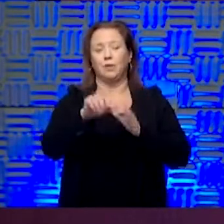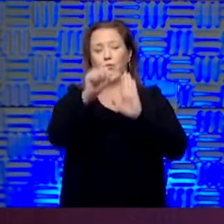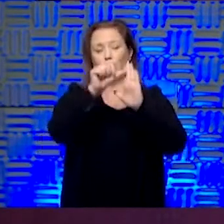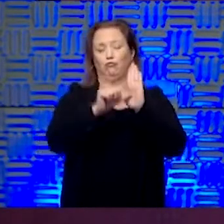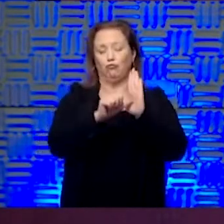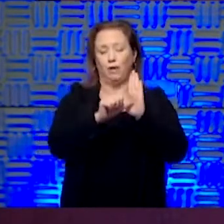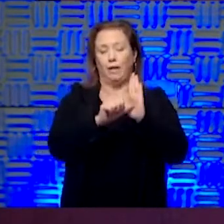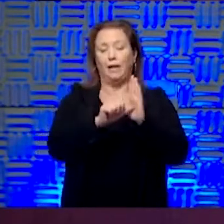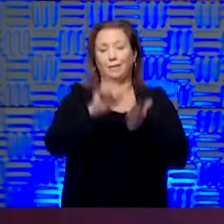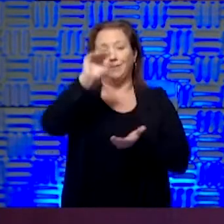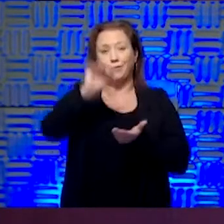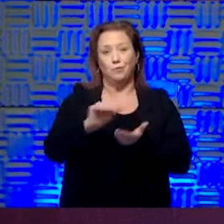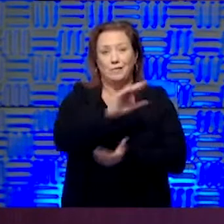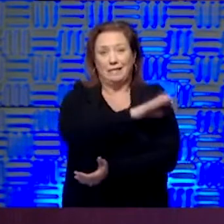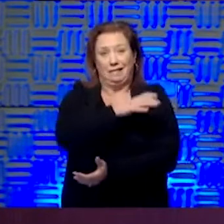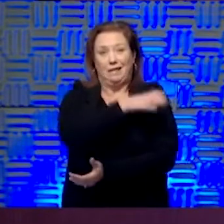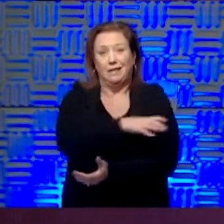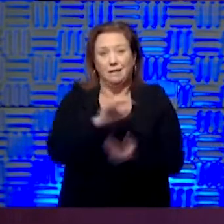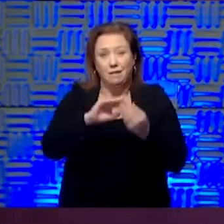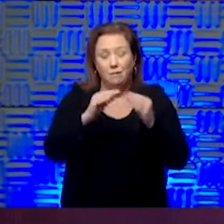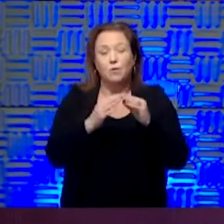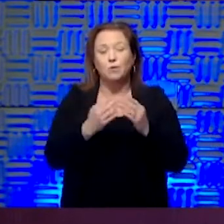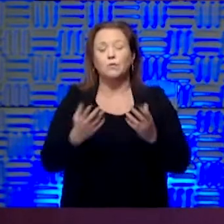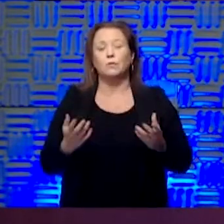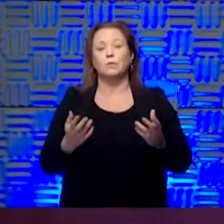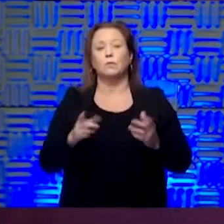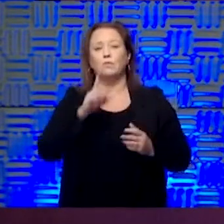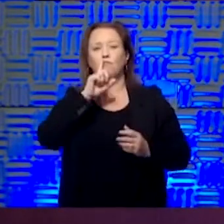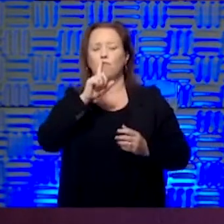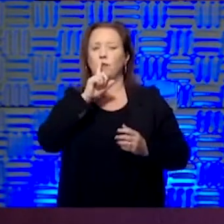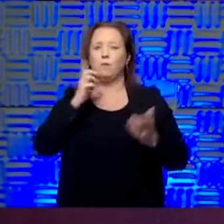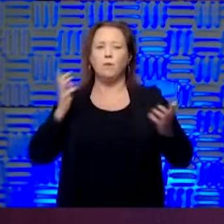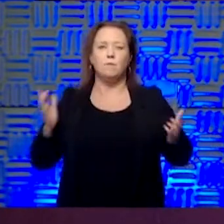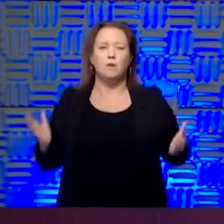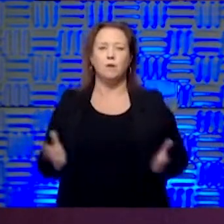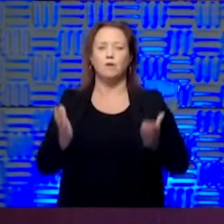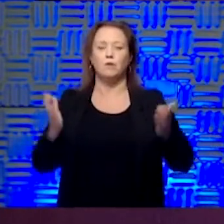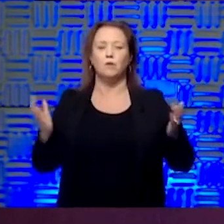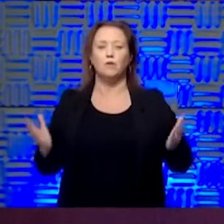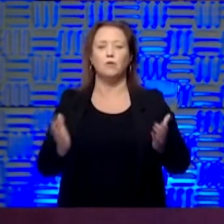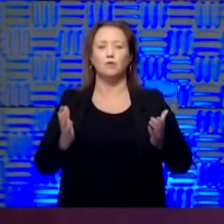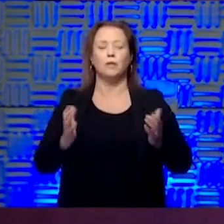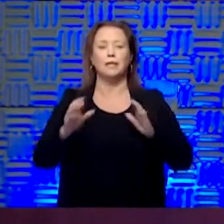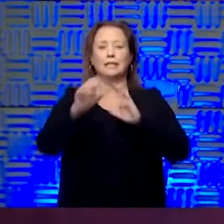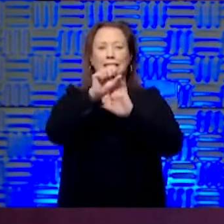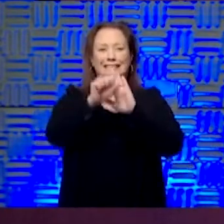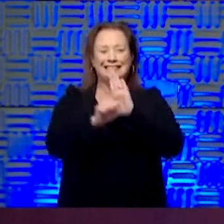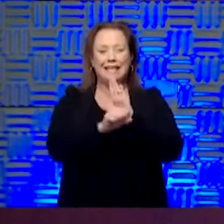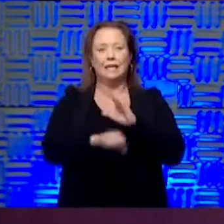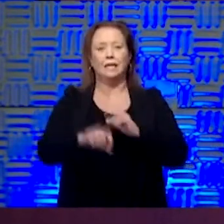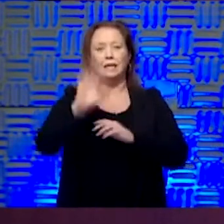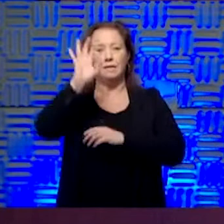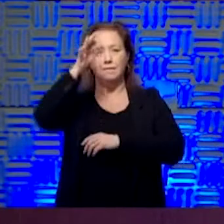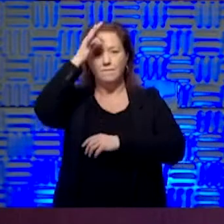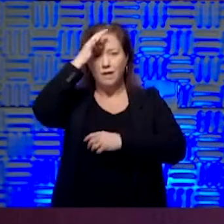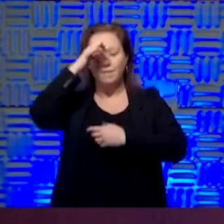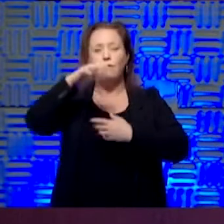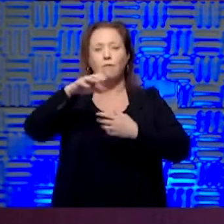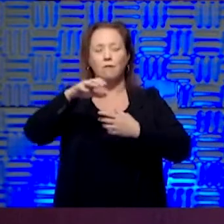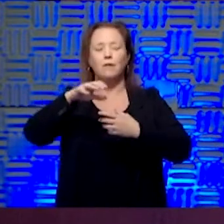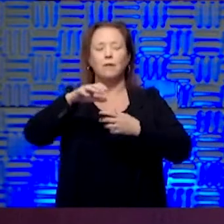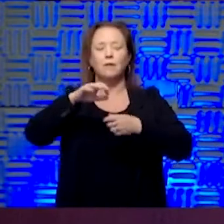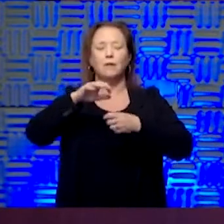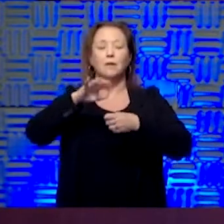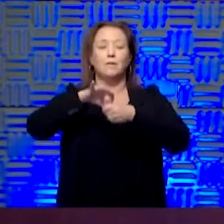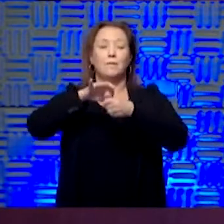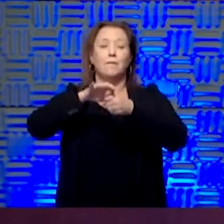in-person clinic volume. And we really need to encourage our state and federal elected officials to make sure